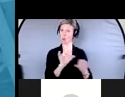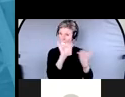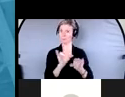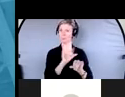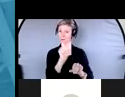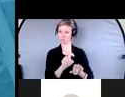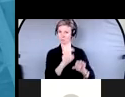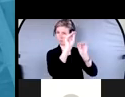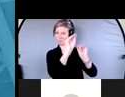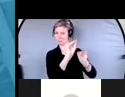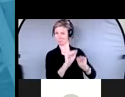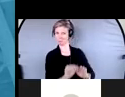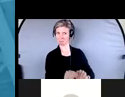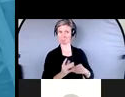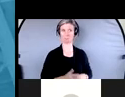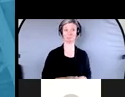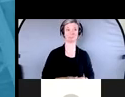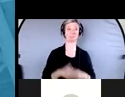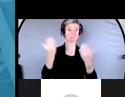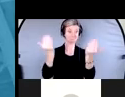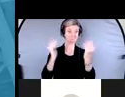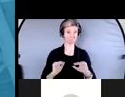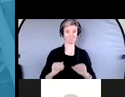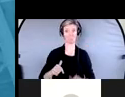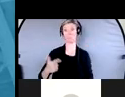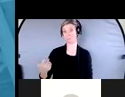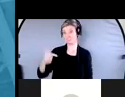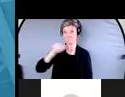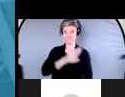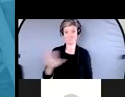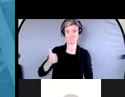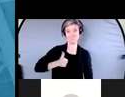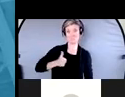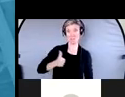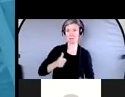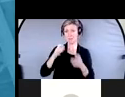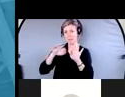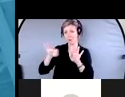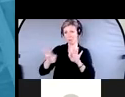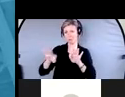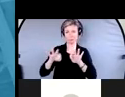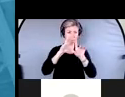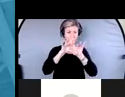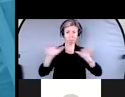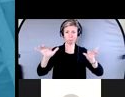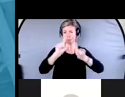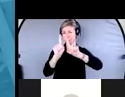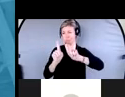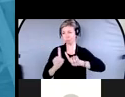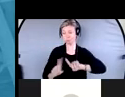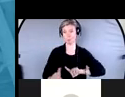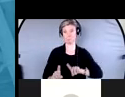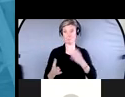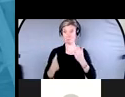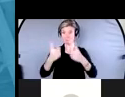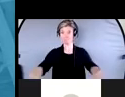Then you know what, we live in Canada, very multilingual society, and sometimes people prefer having information in their own